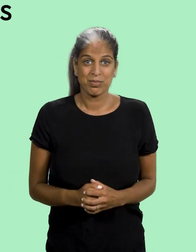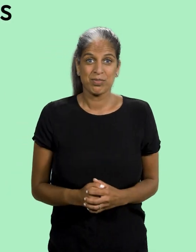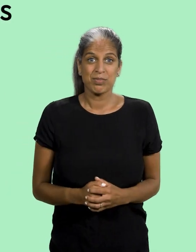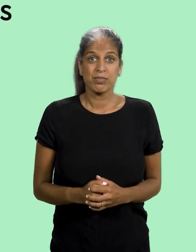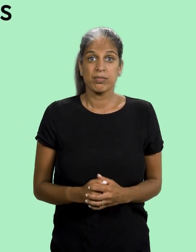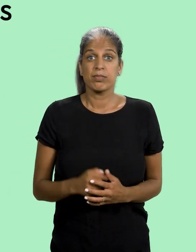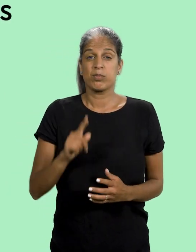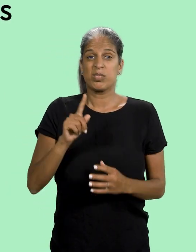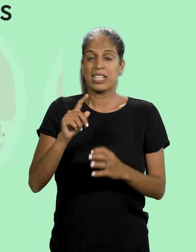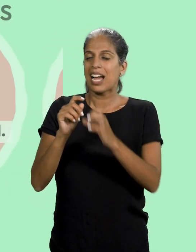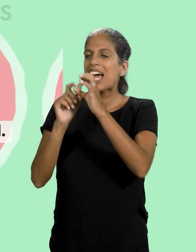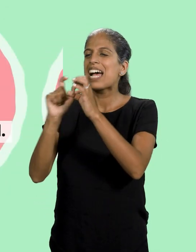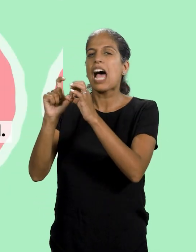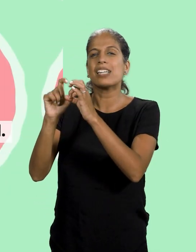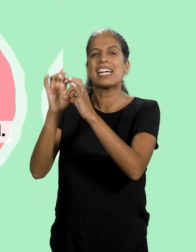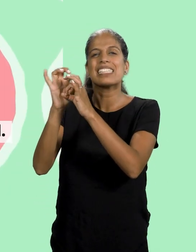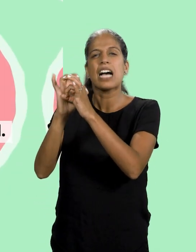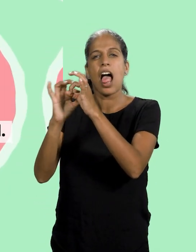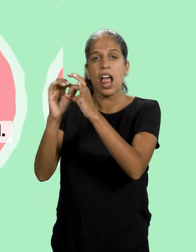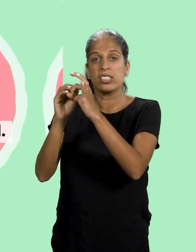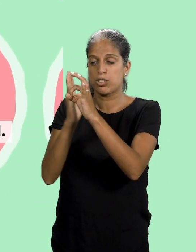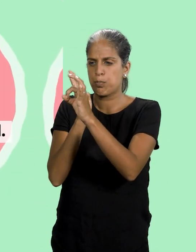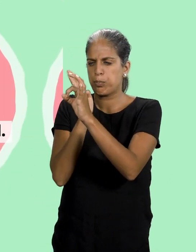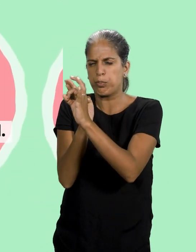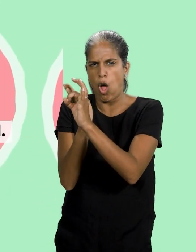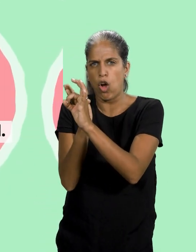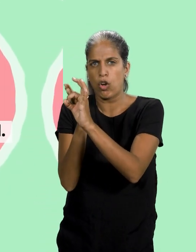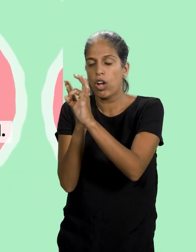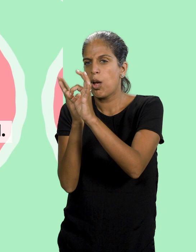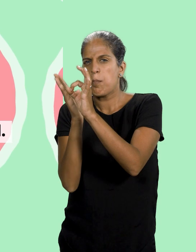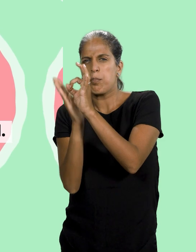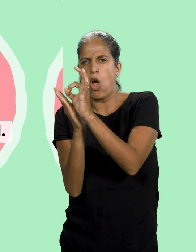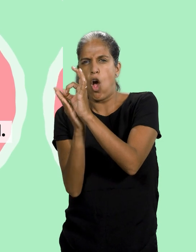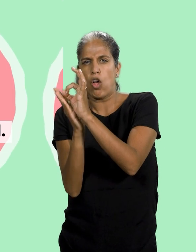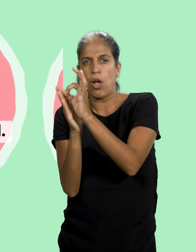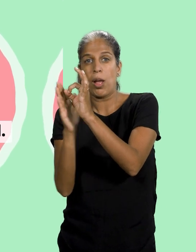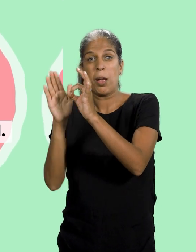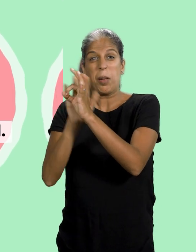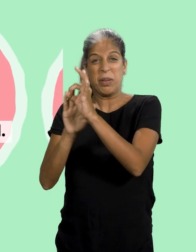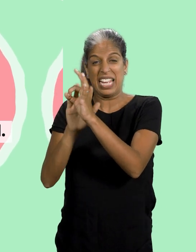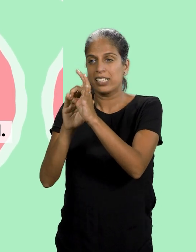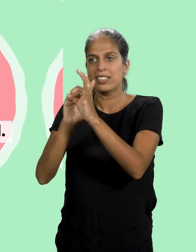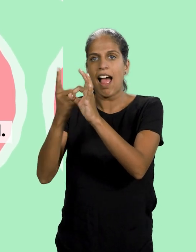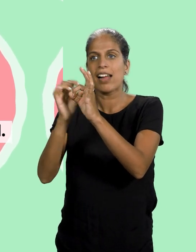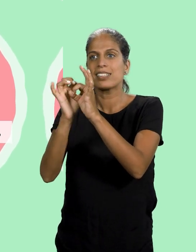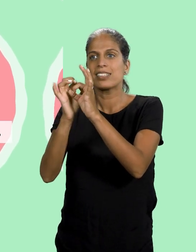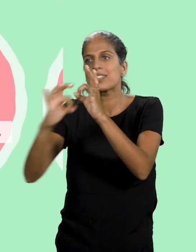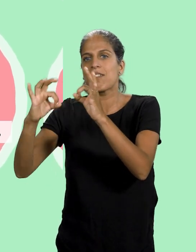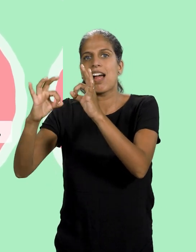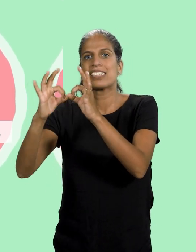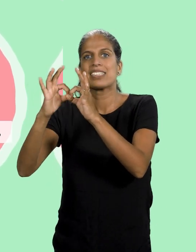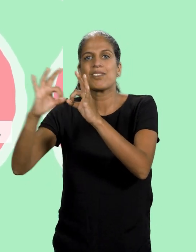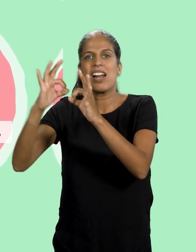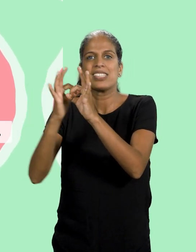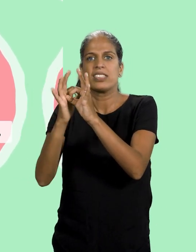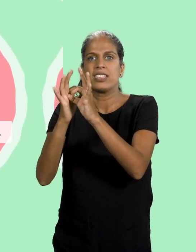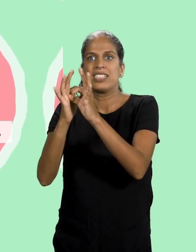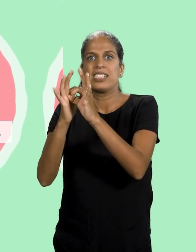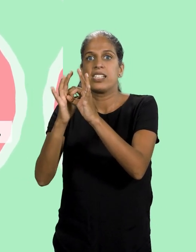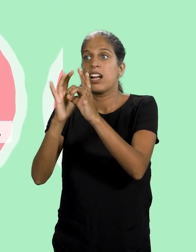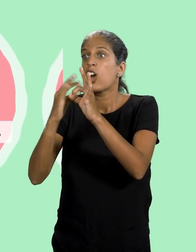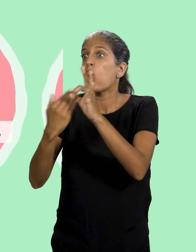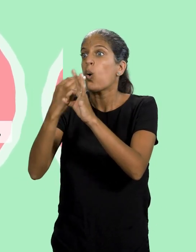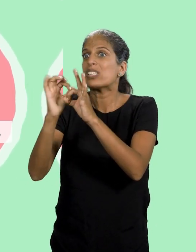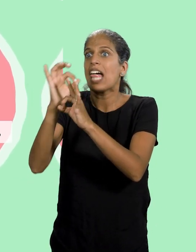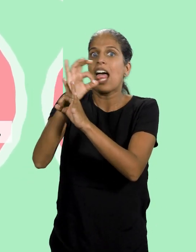four different ways. They can block signals either inside or outside the cancer cell. This can stop the cancer